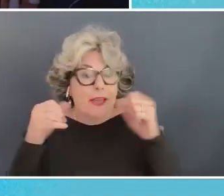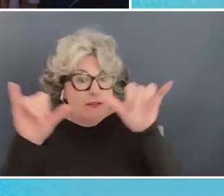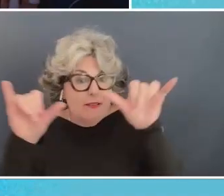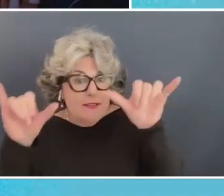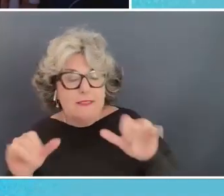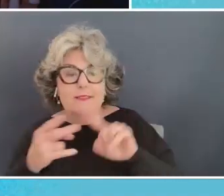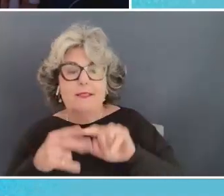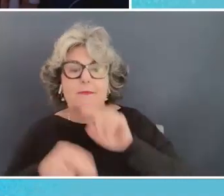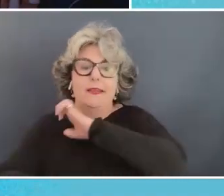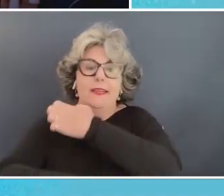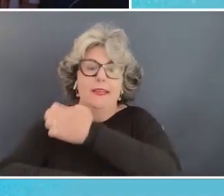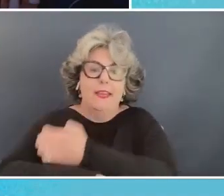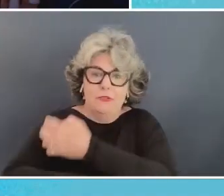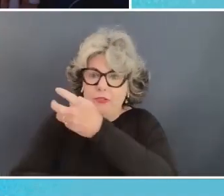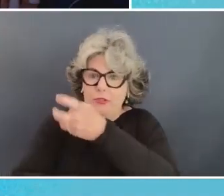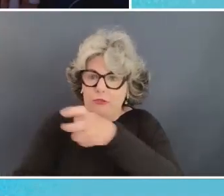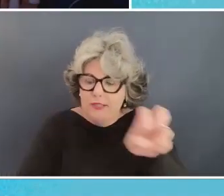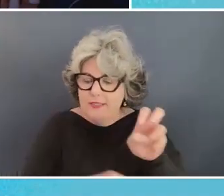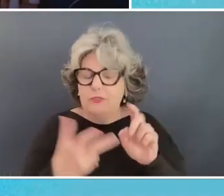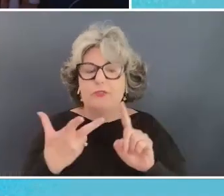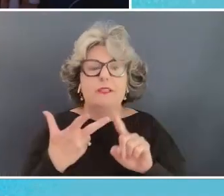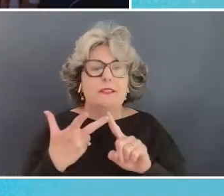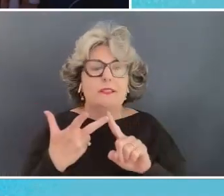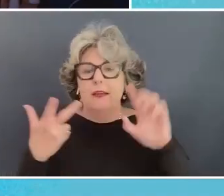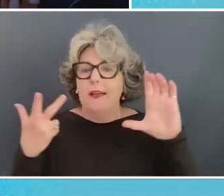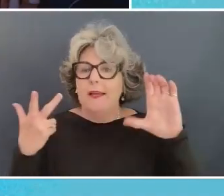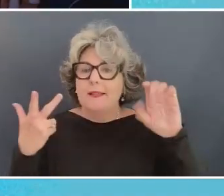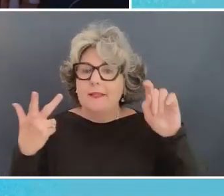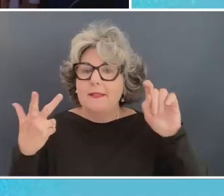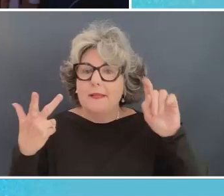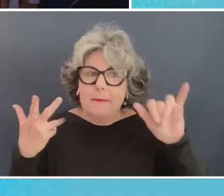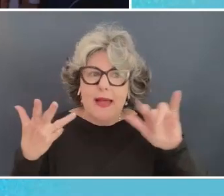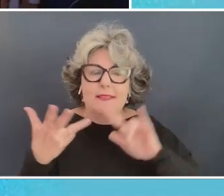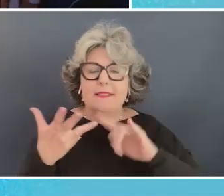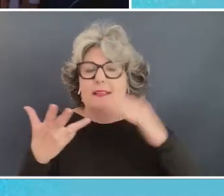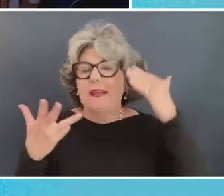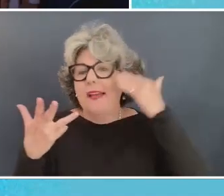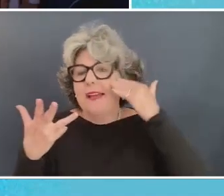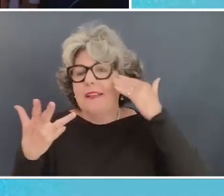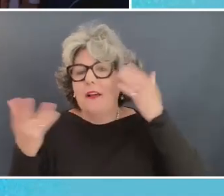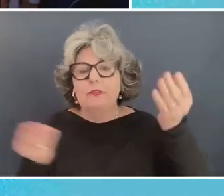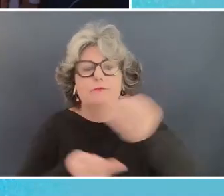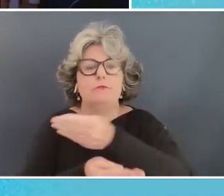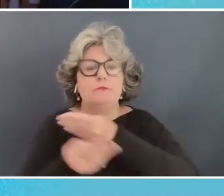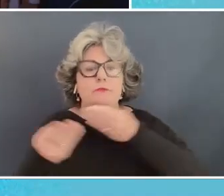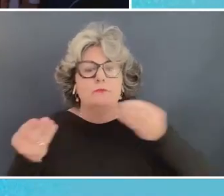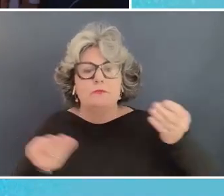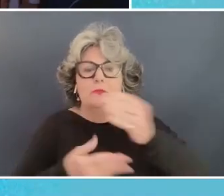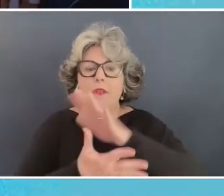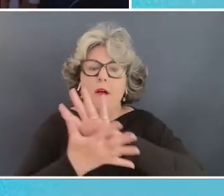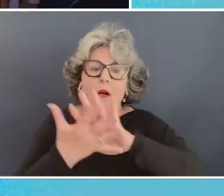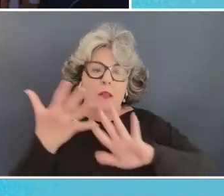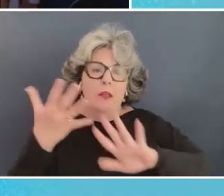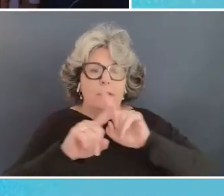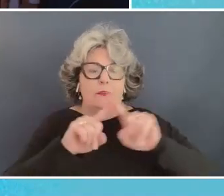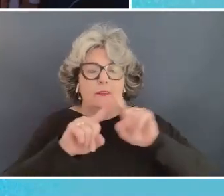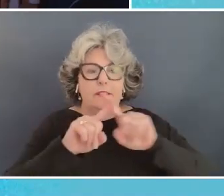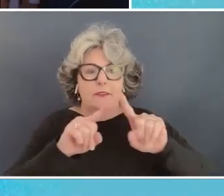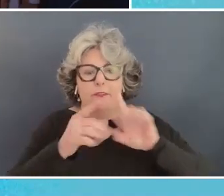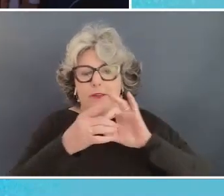transitions and uh capacity and knowledge transfers on all sorts of of tech